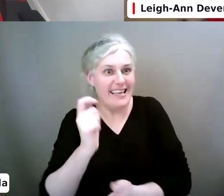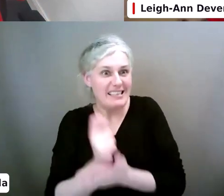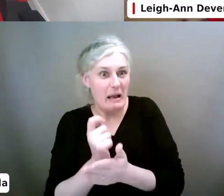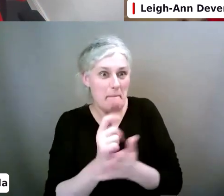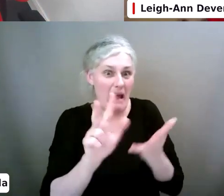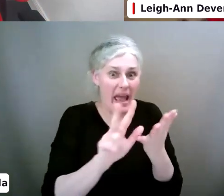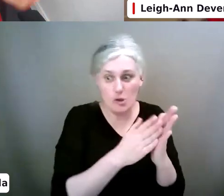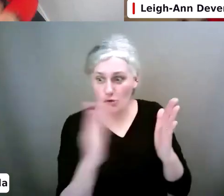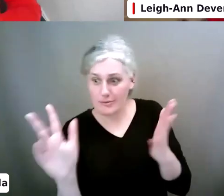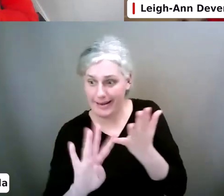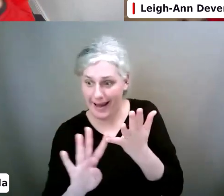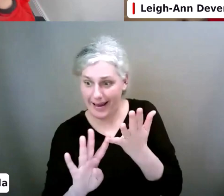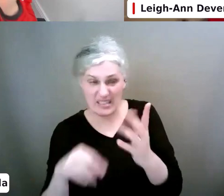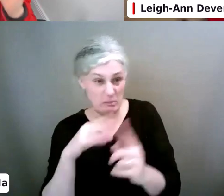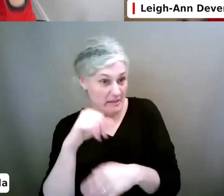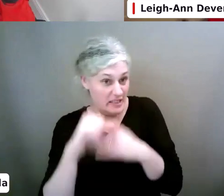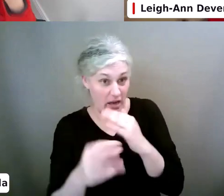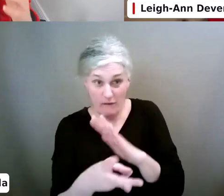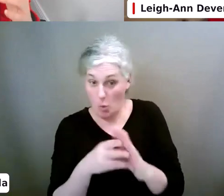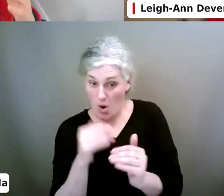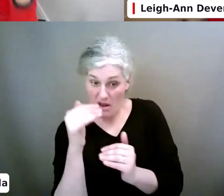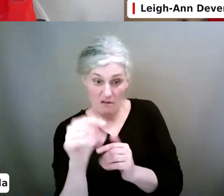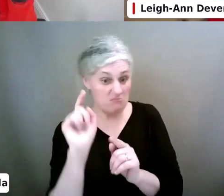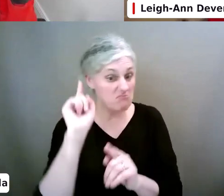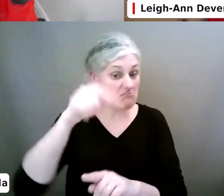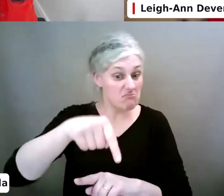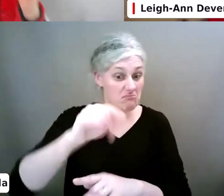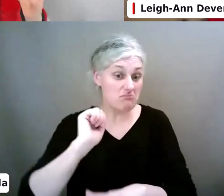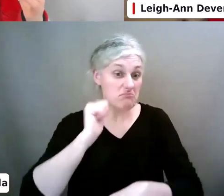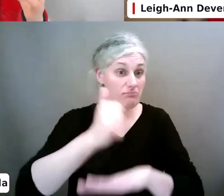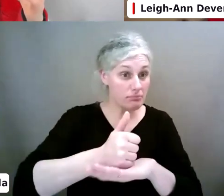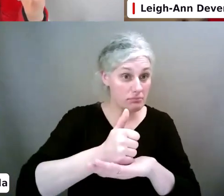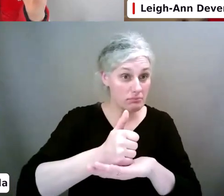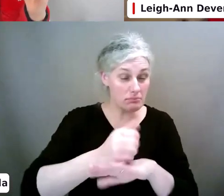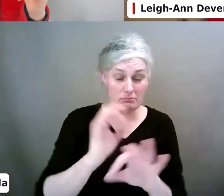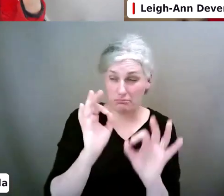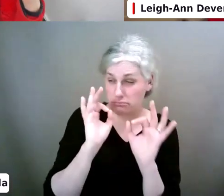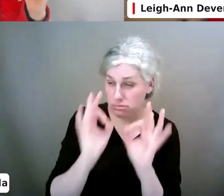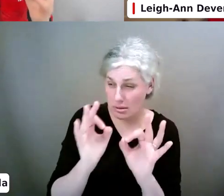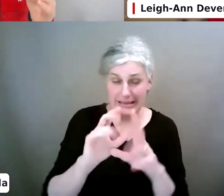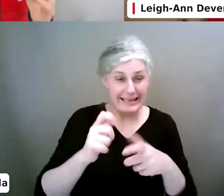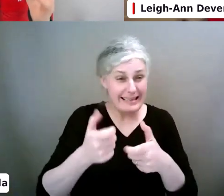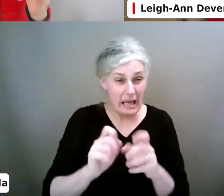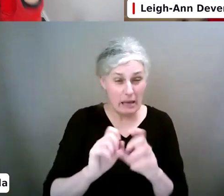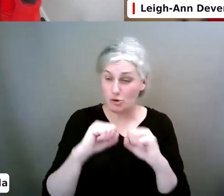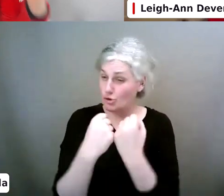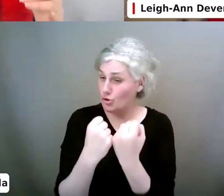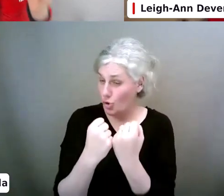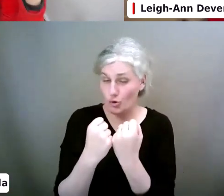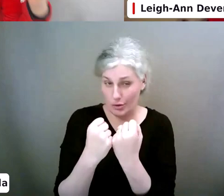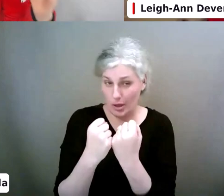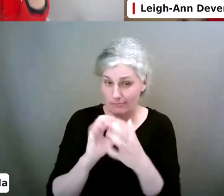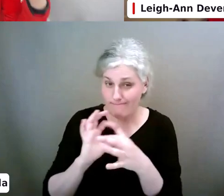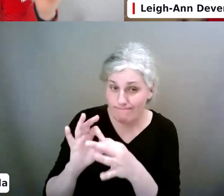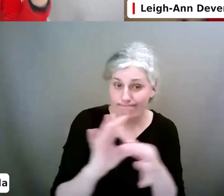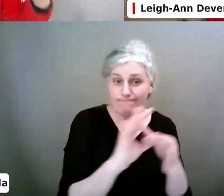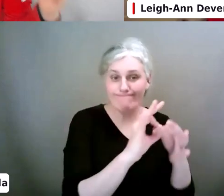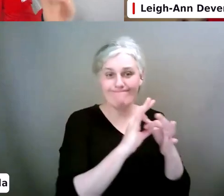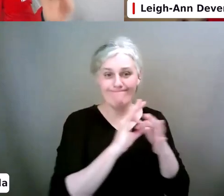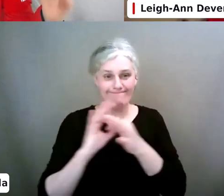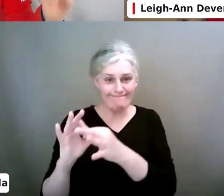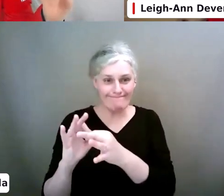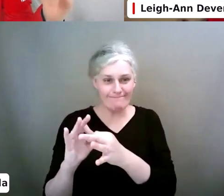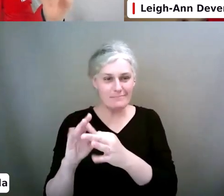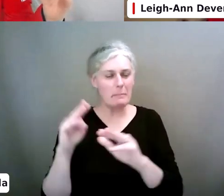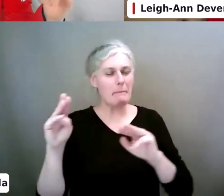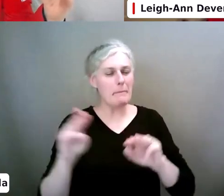9 on a certain night of the week. Like, there's some great ways. And gaming is a social media network as well. It's where young people like to